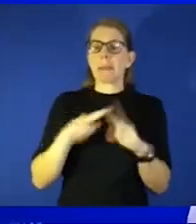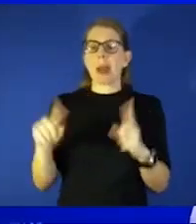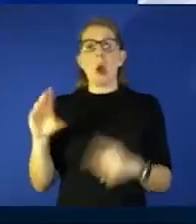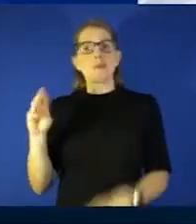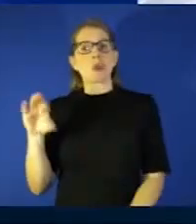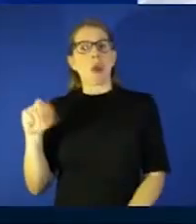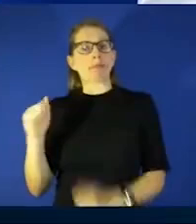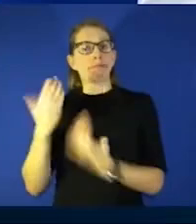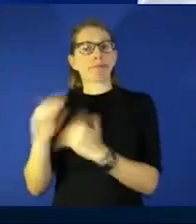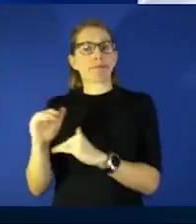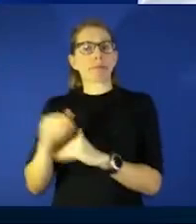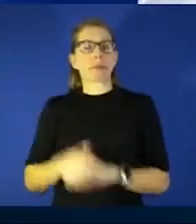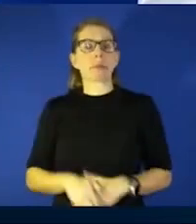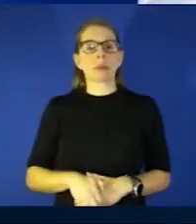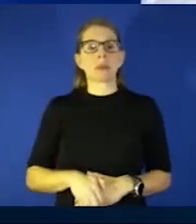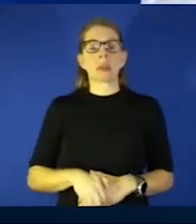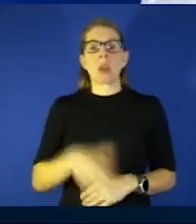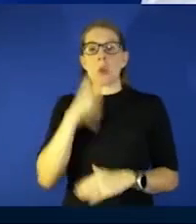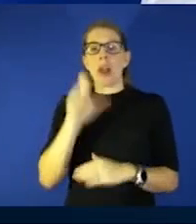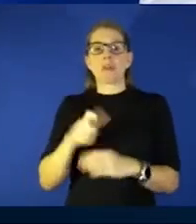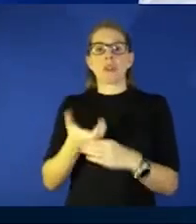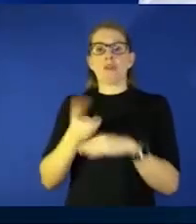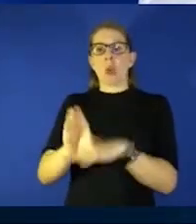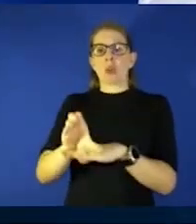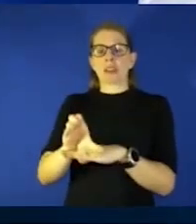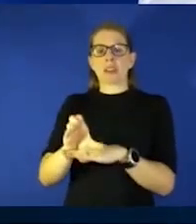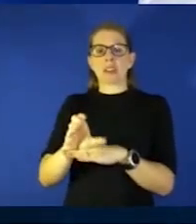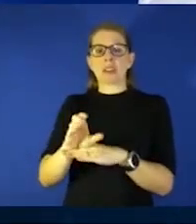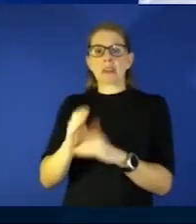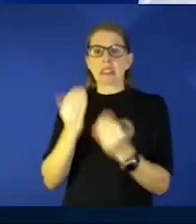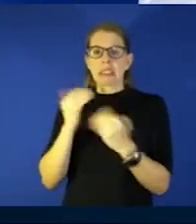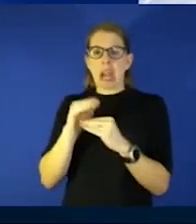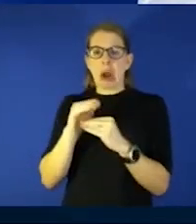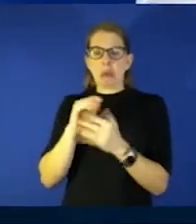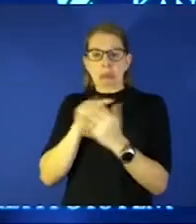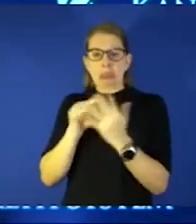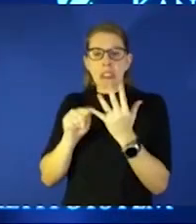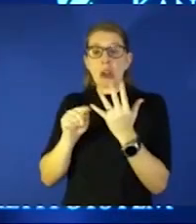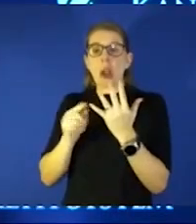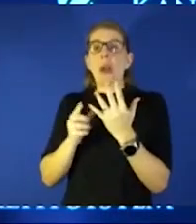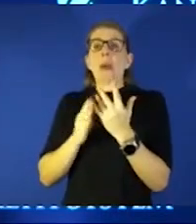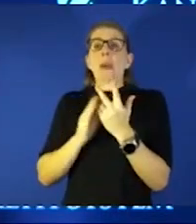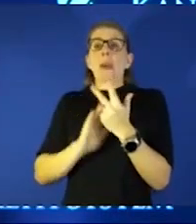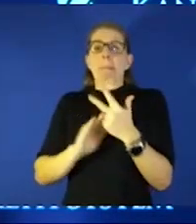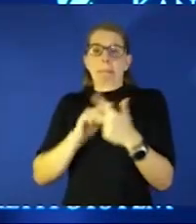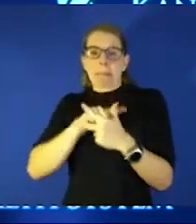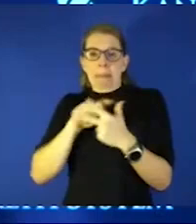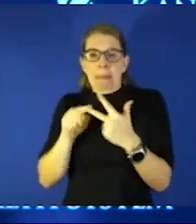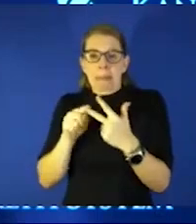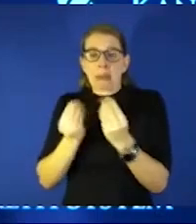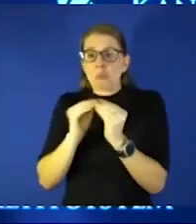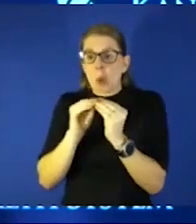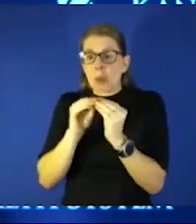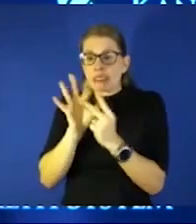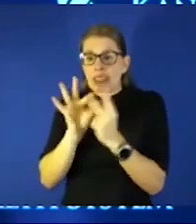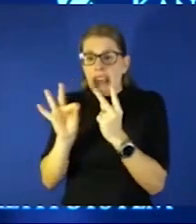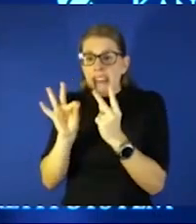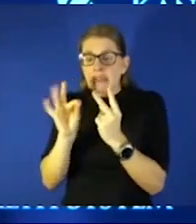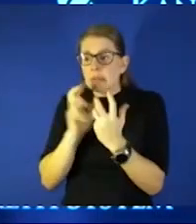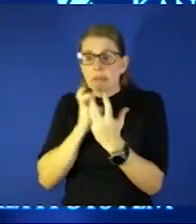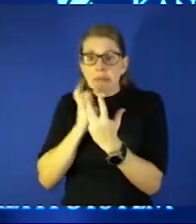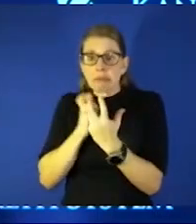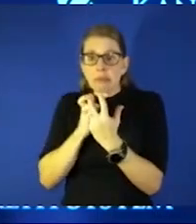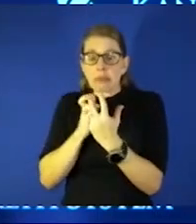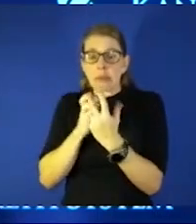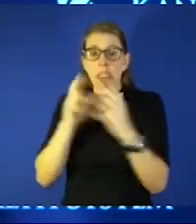that we're going to be forced to narrow those criteria and that's some of the hospitals in new york are narrowing the criteria to make it even more selective so you really only give it to the highest